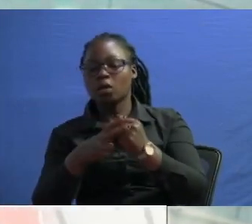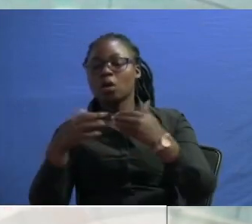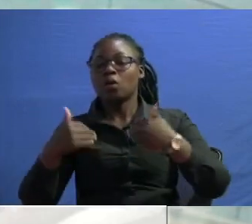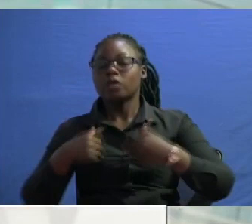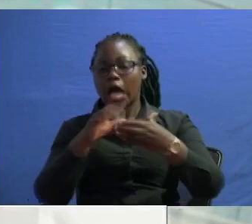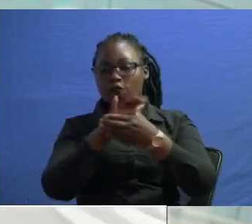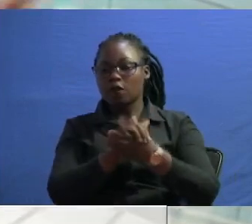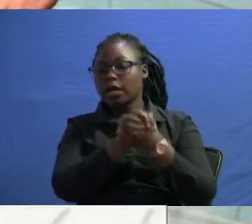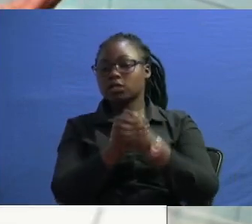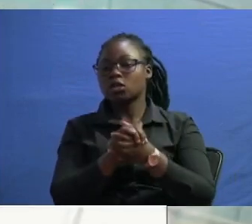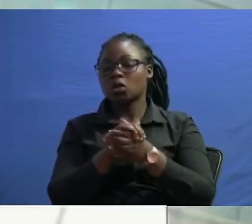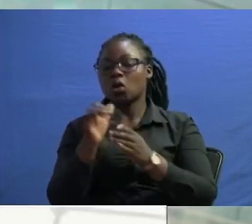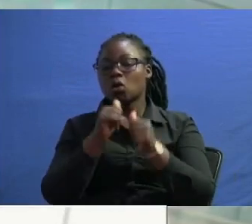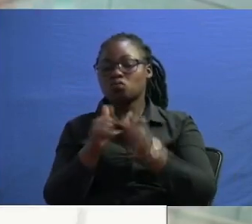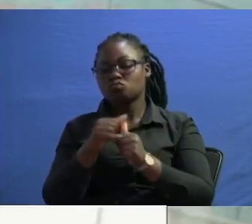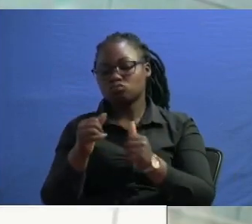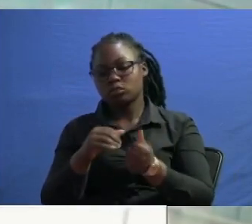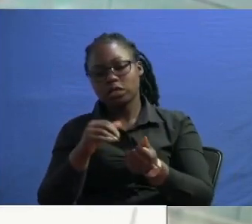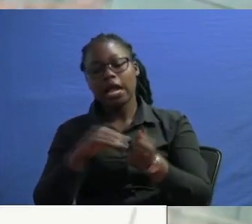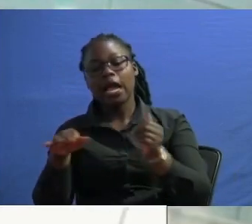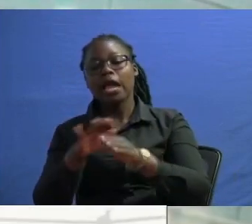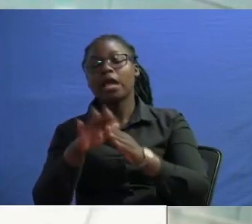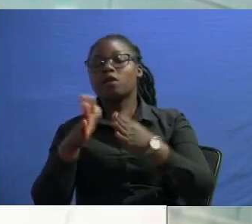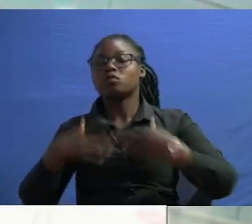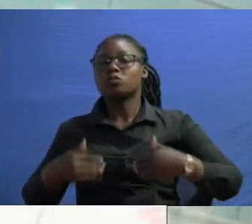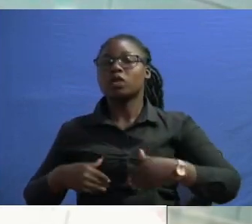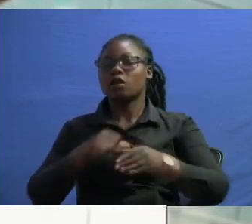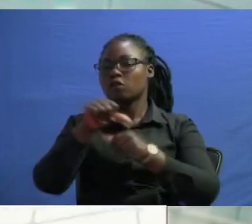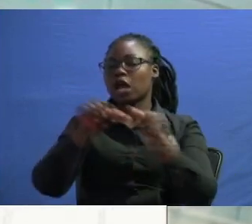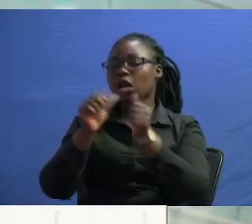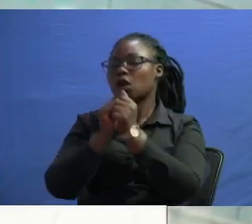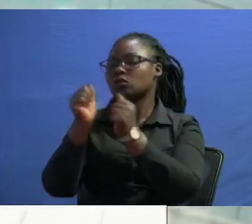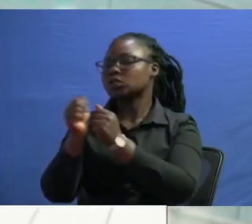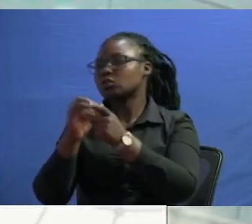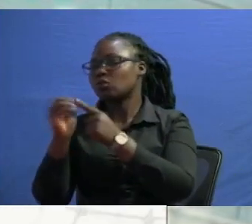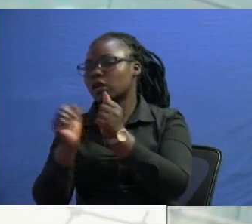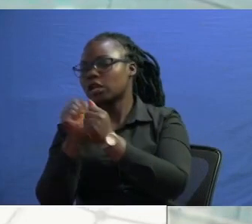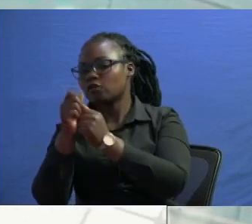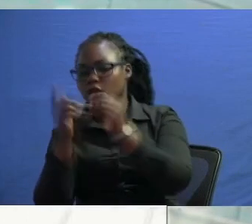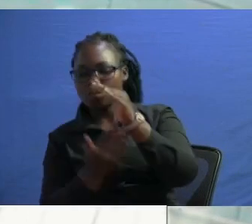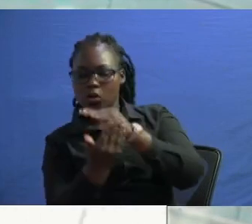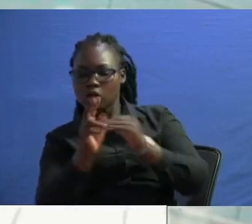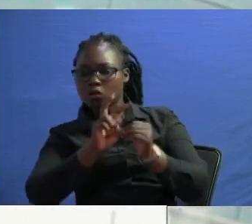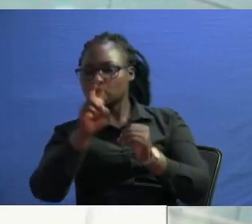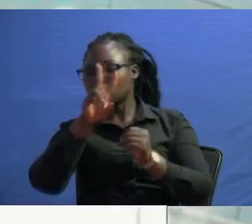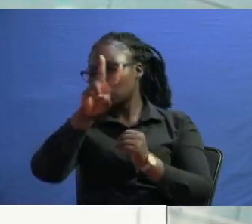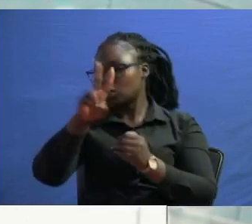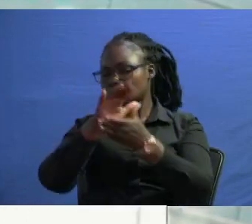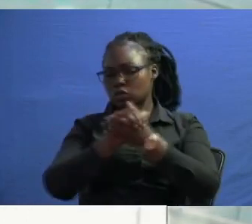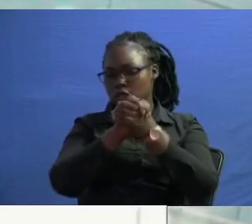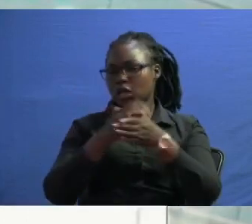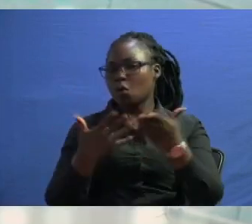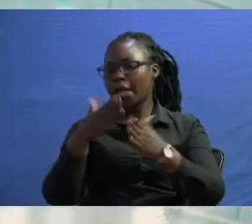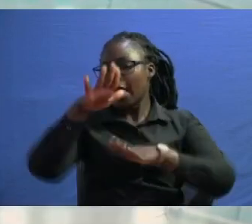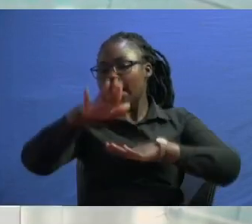which we just woke up to and everyone at around 10 or 11 in the morning we saw the two shaking hands at uh yeah arambe was it now